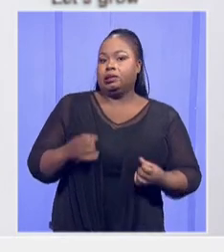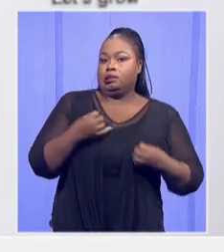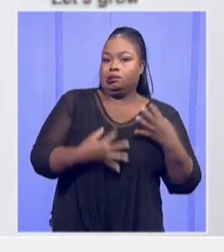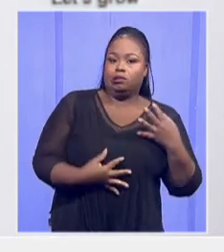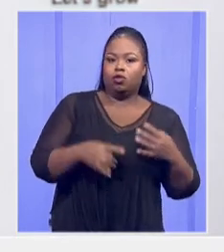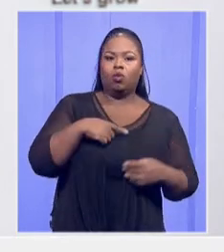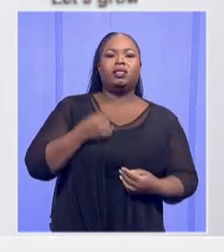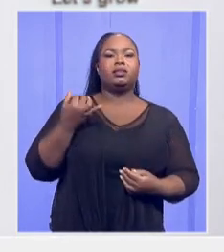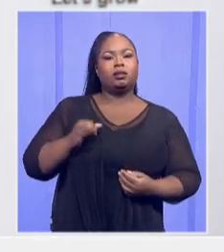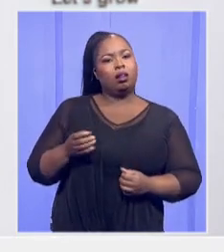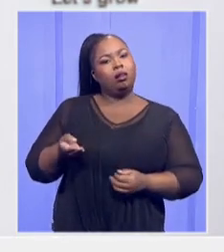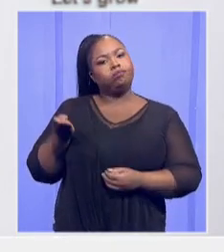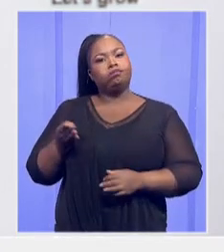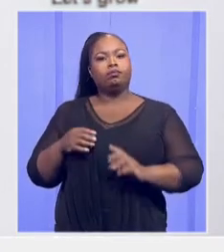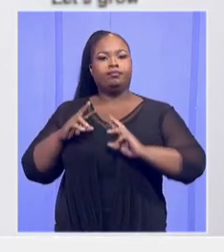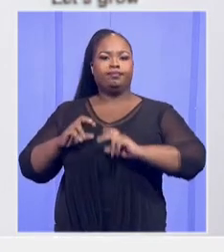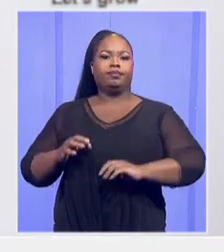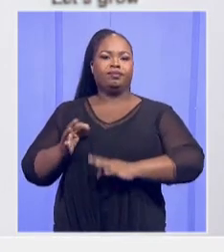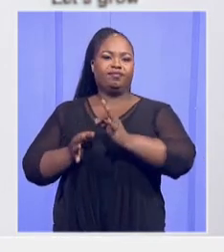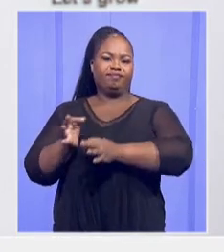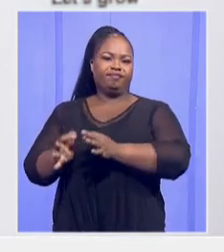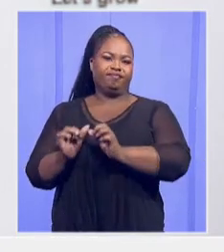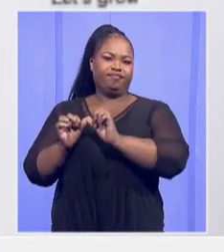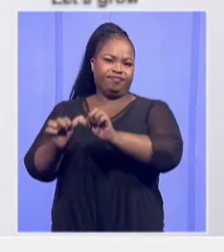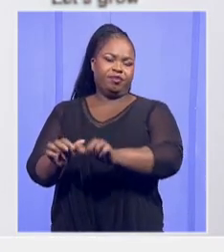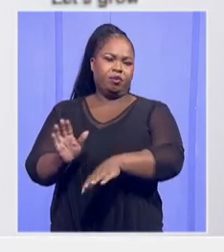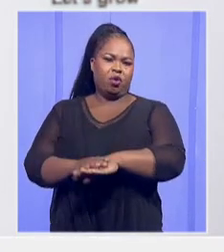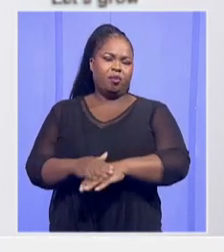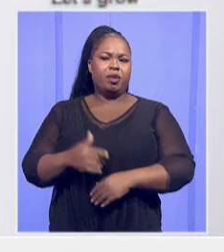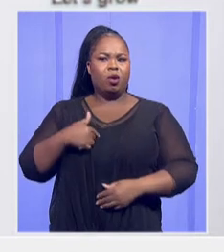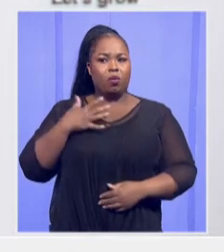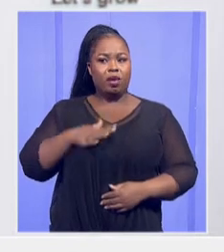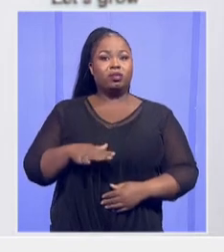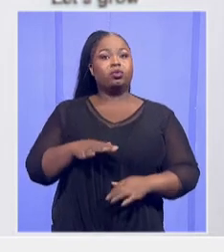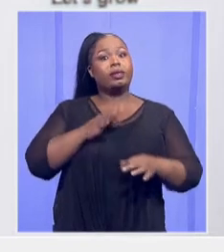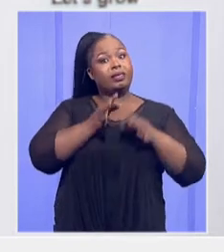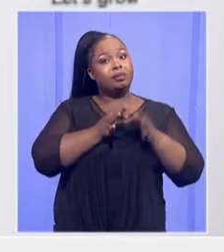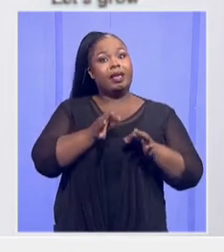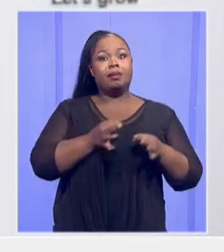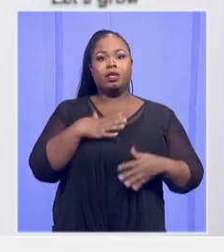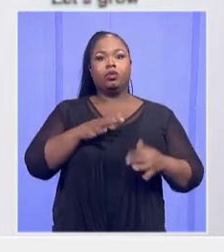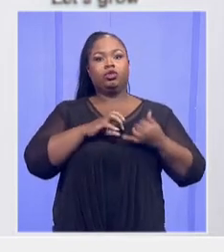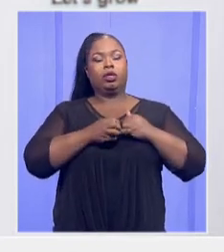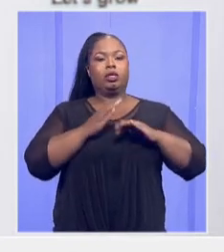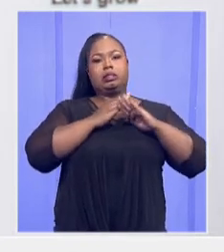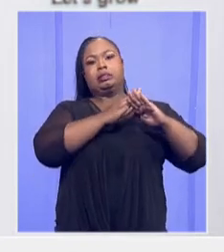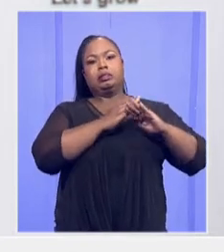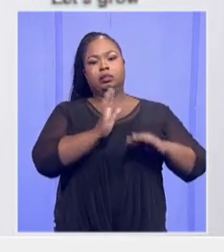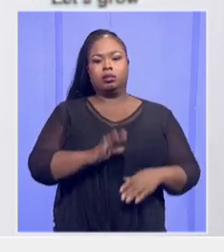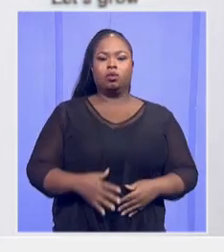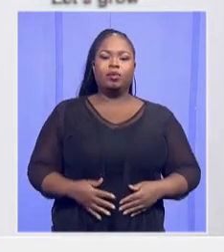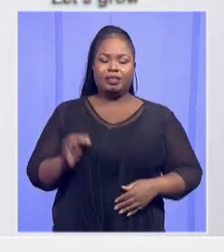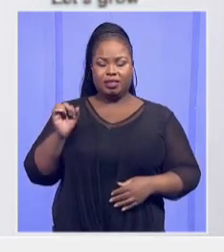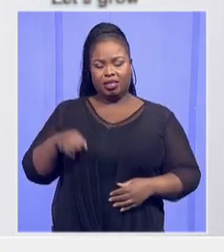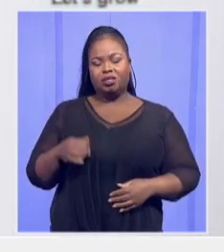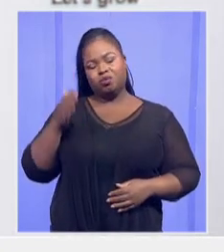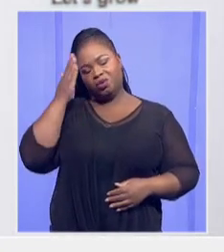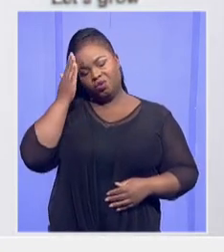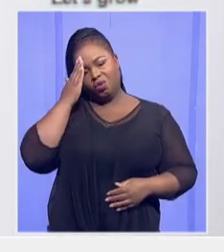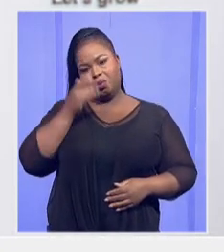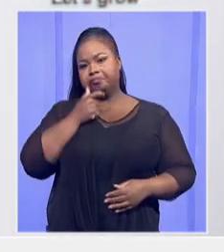but I just wanted to explain the matter without being defensive. Because all the same, it's a very sad death,